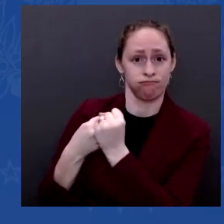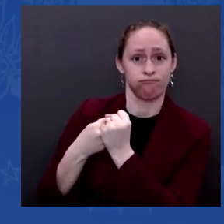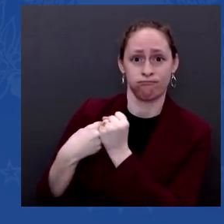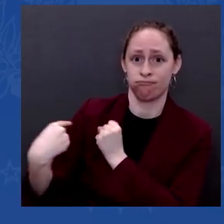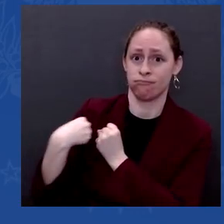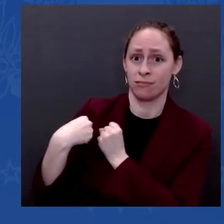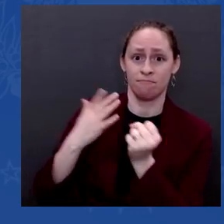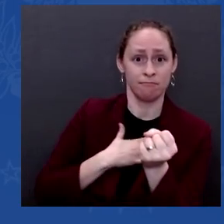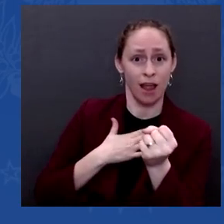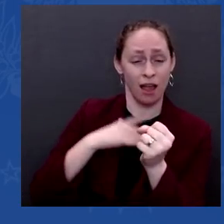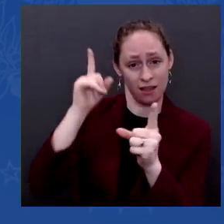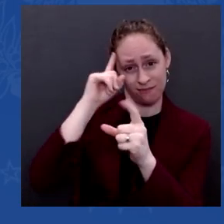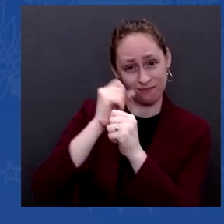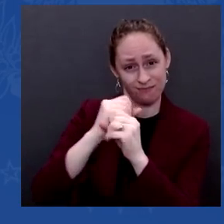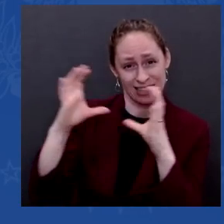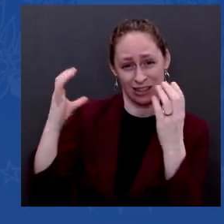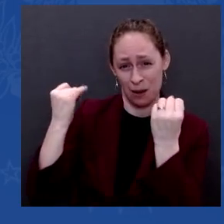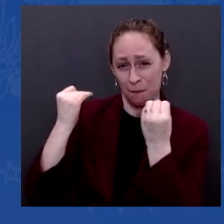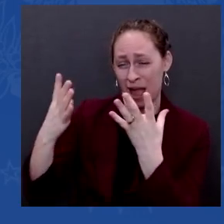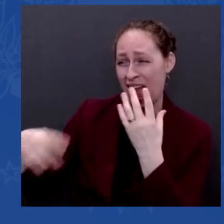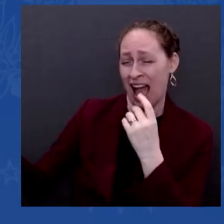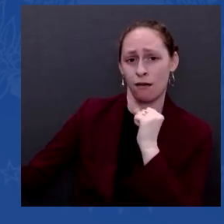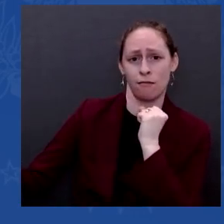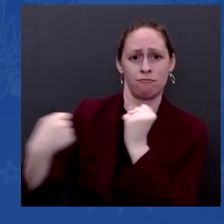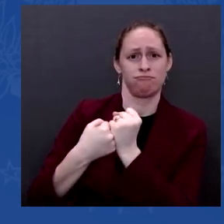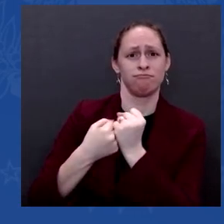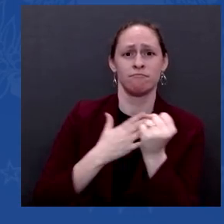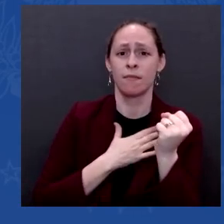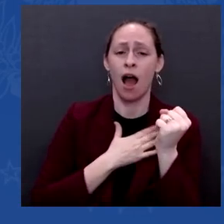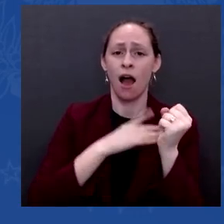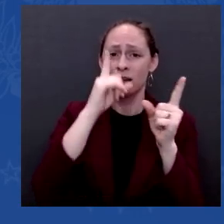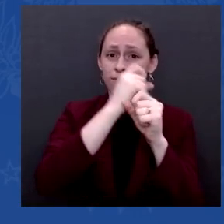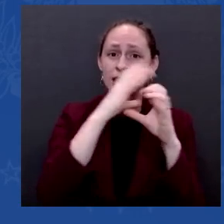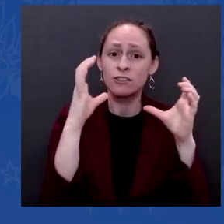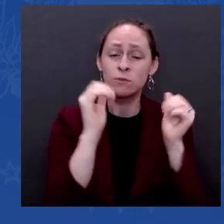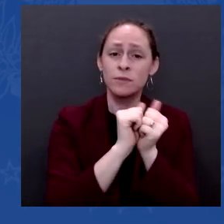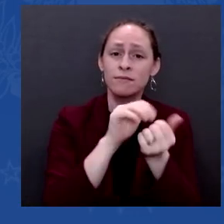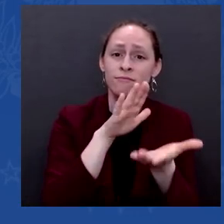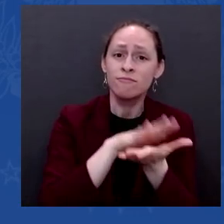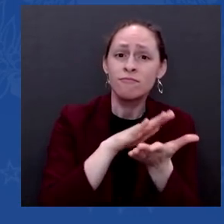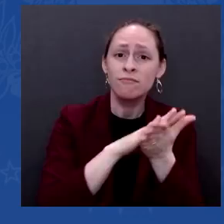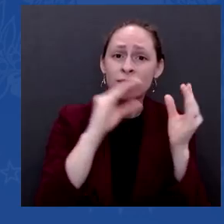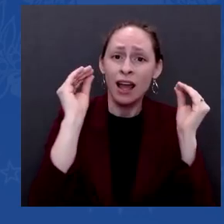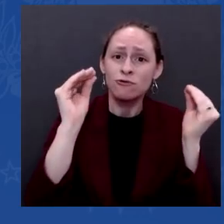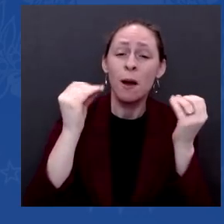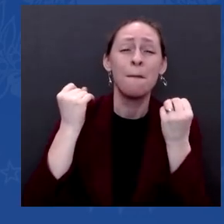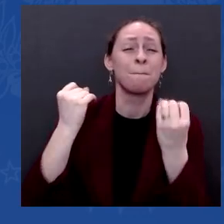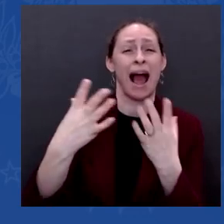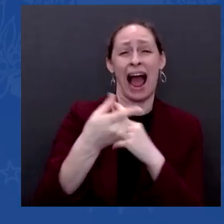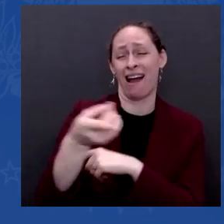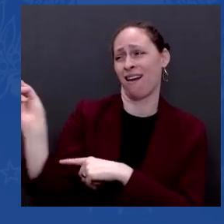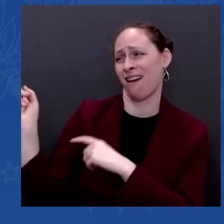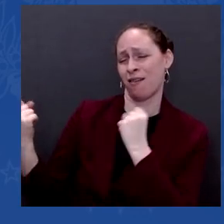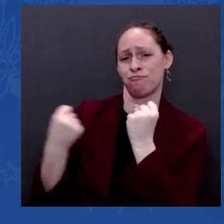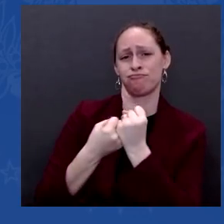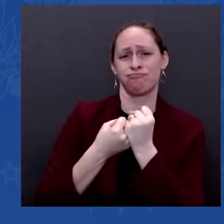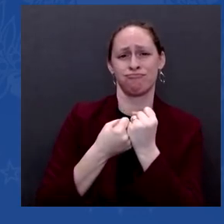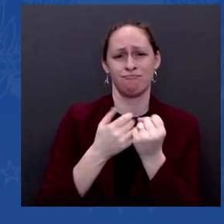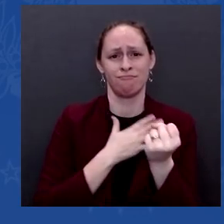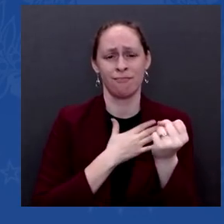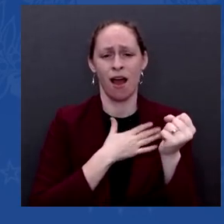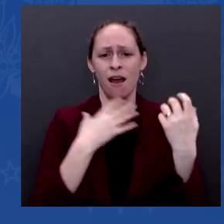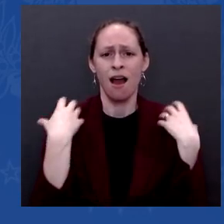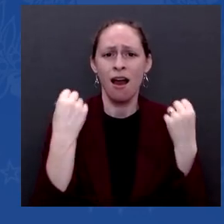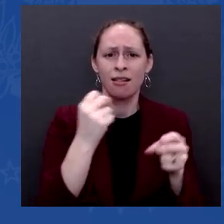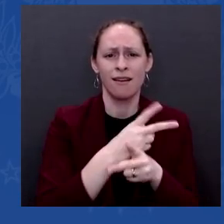They overwhelmingly go on the list on child care. And so we just have to make the case what we're for and